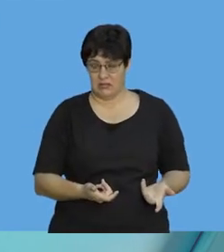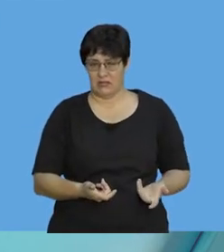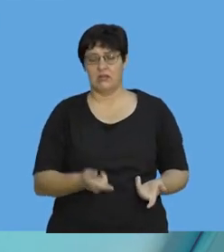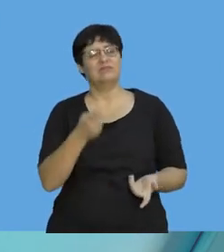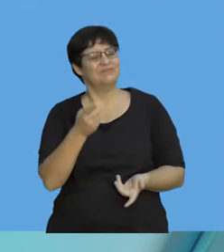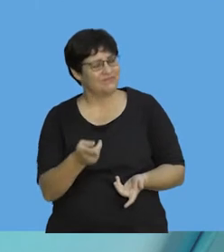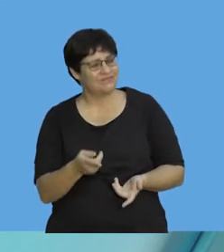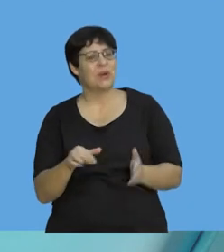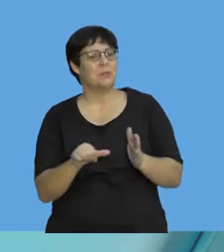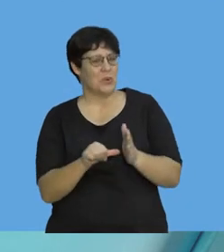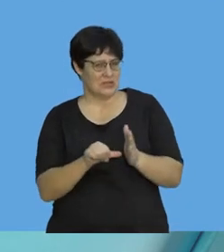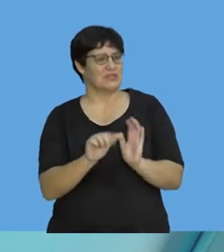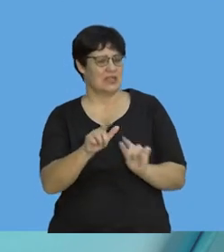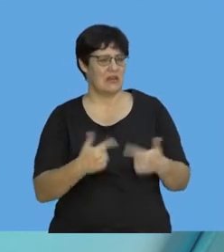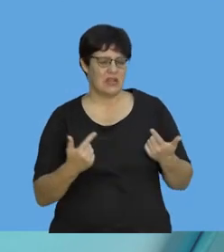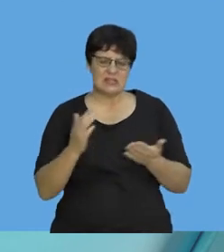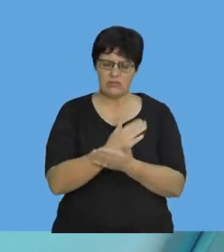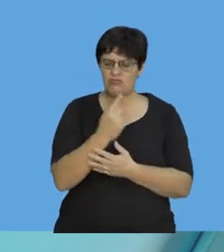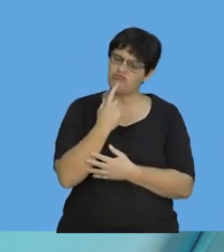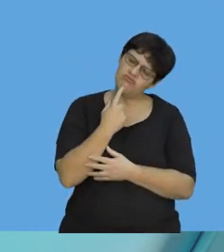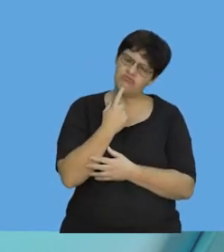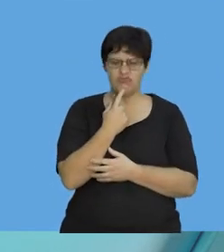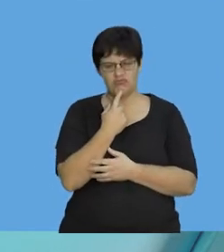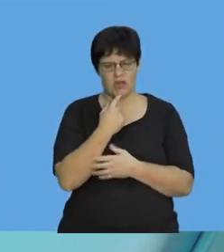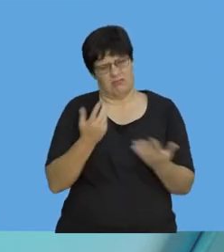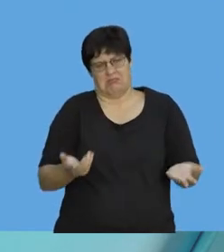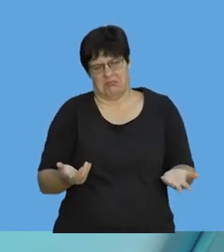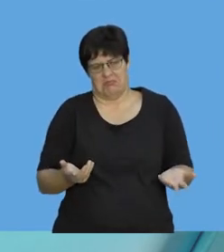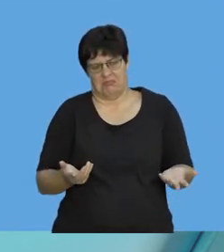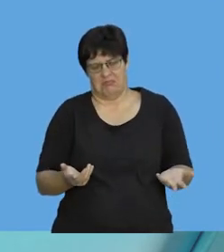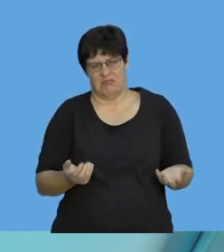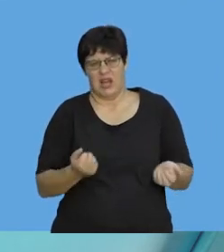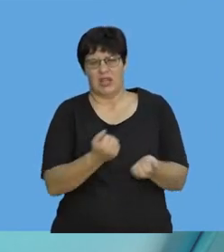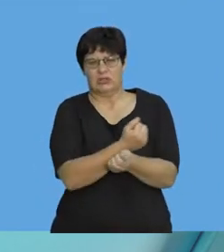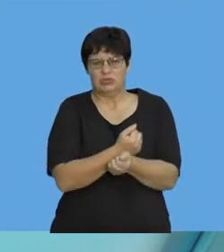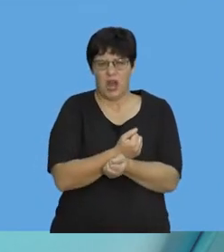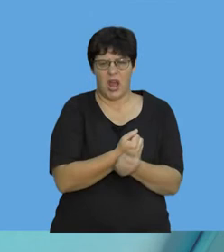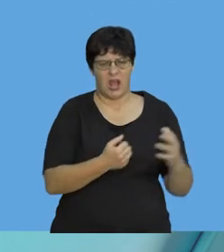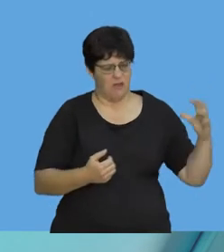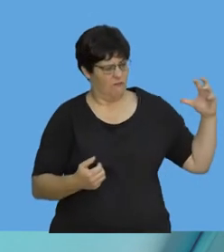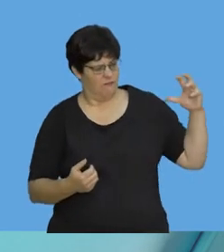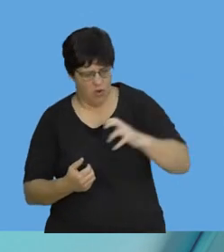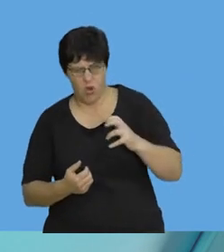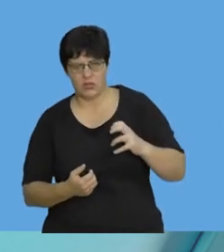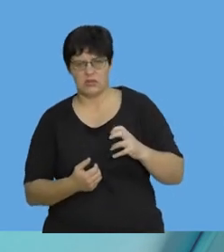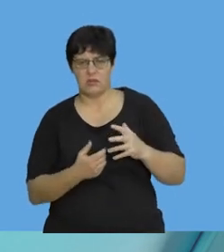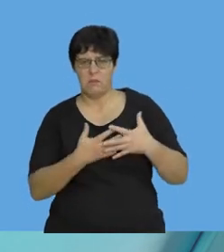We sometimes think about it, and we sort of go, hmm, maybe the truck exerts a bigger force.